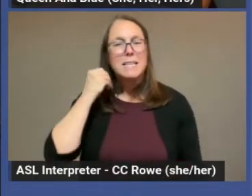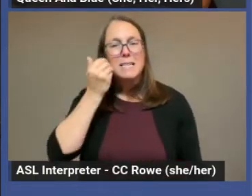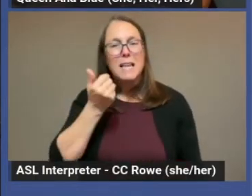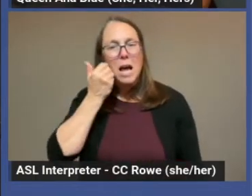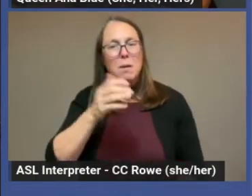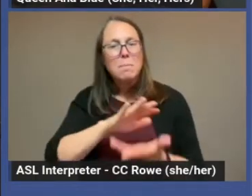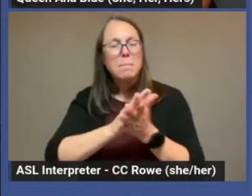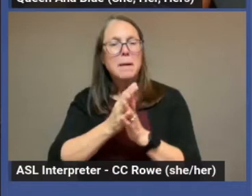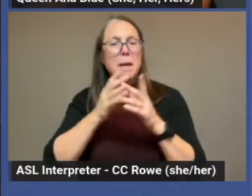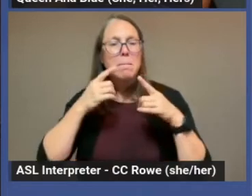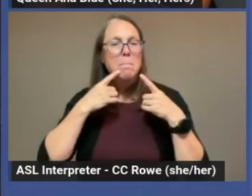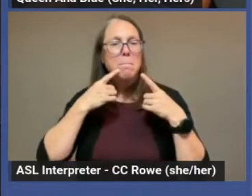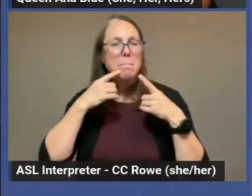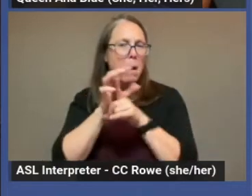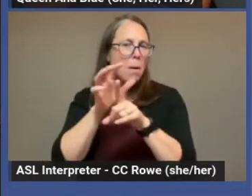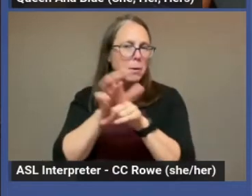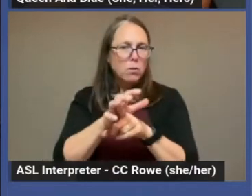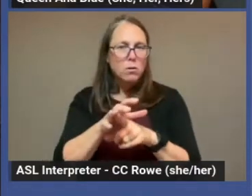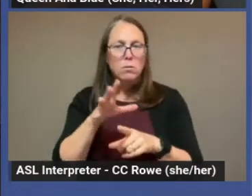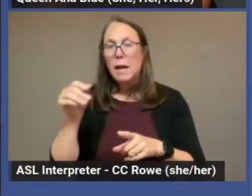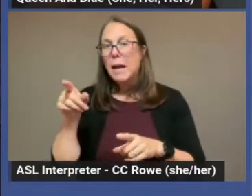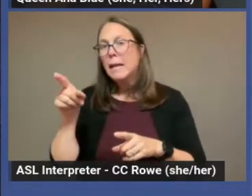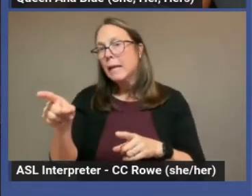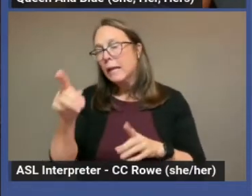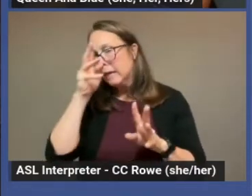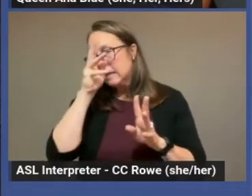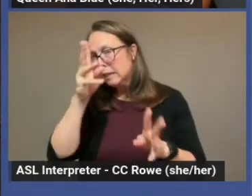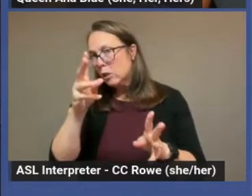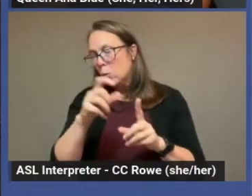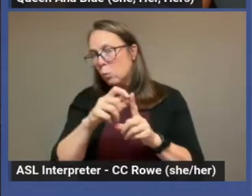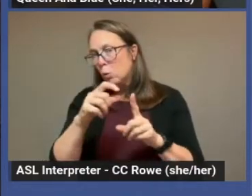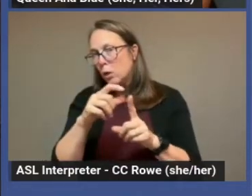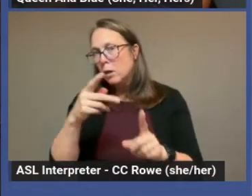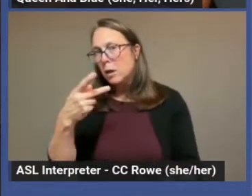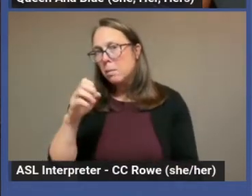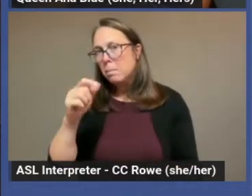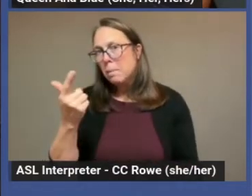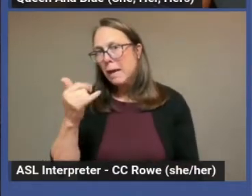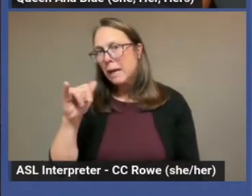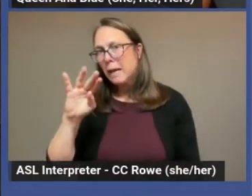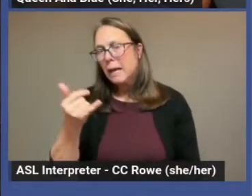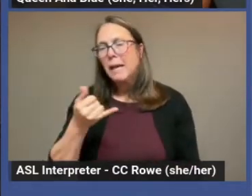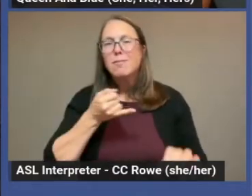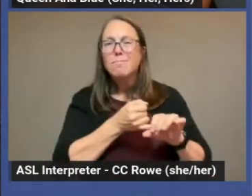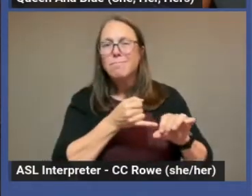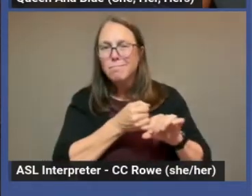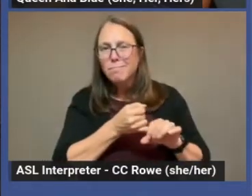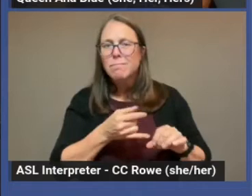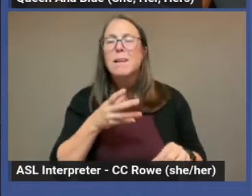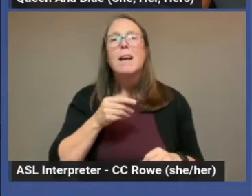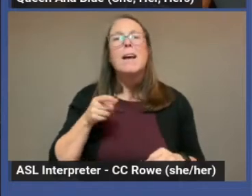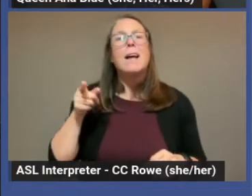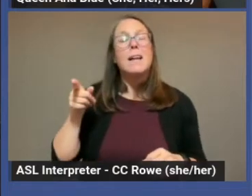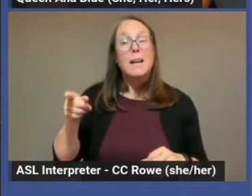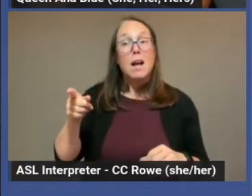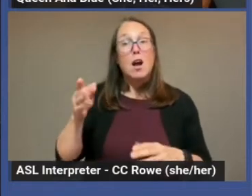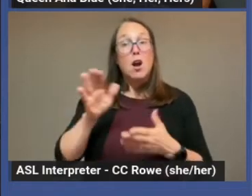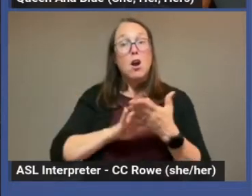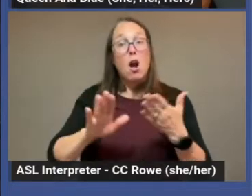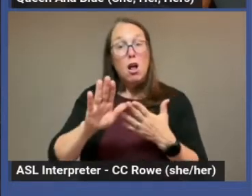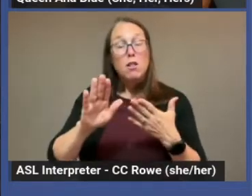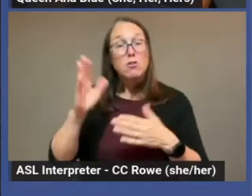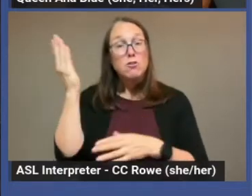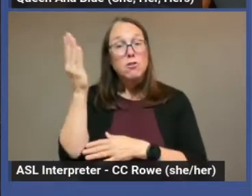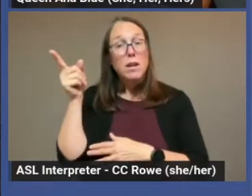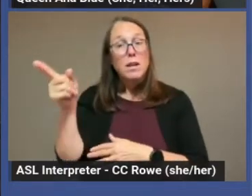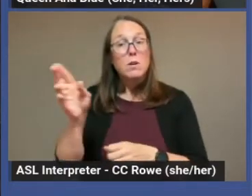to making up the word pegging. And at this college talk he was giving, he kept using the word